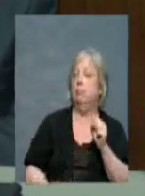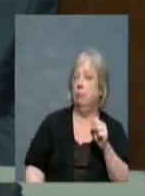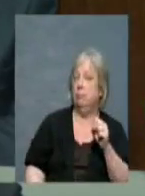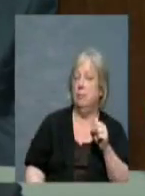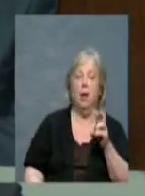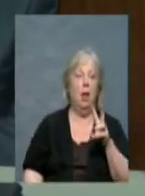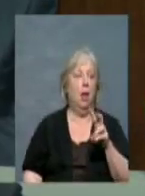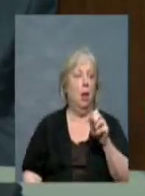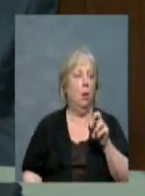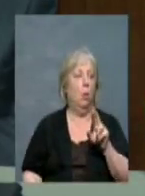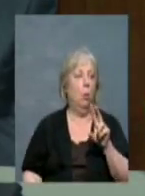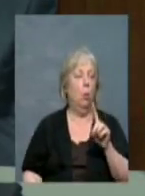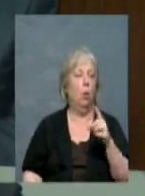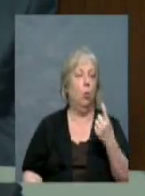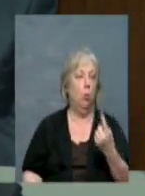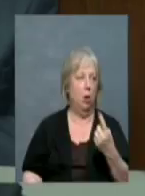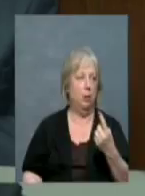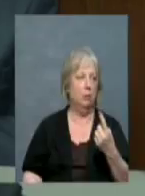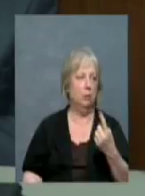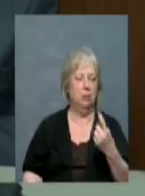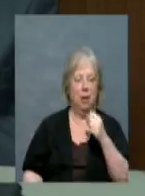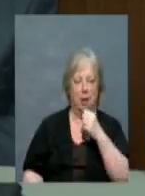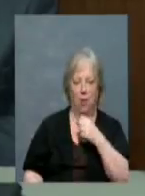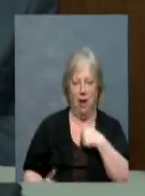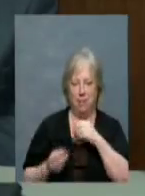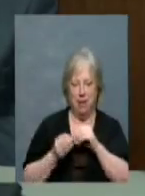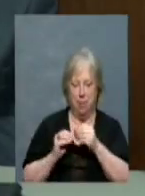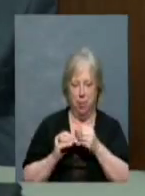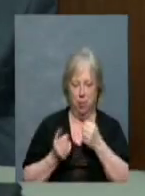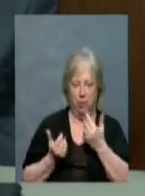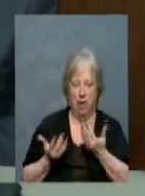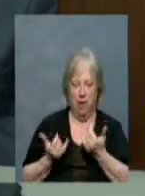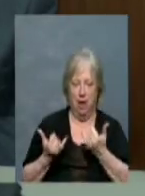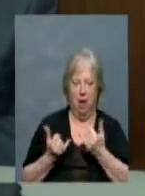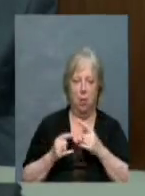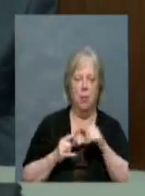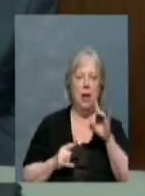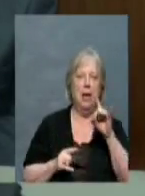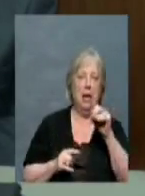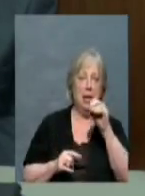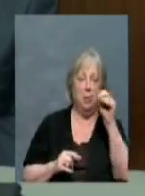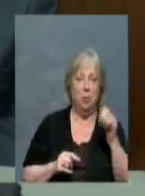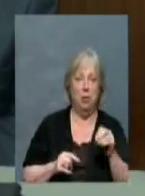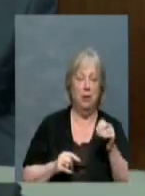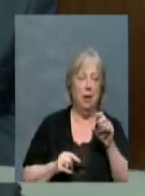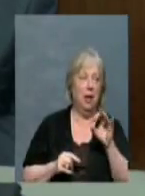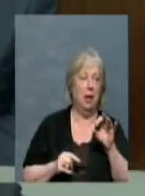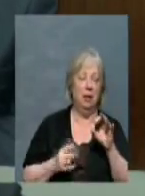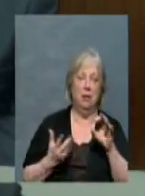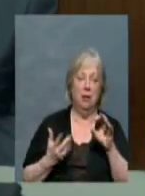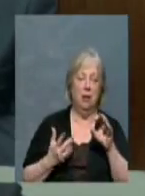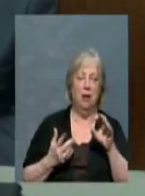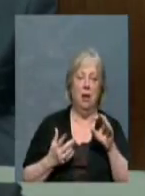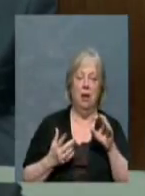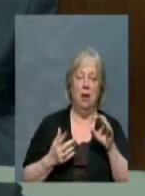Ward 1, I don't have it in front of me, but 80% of the